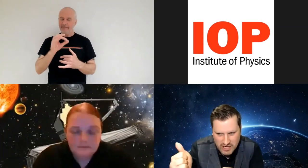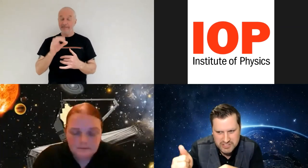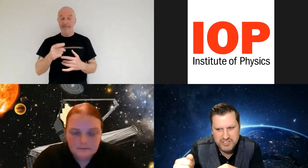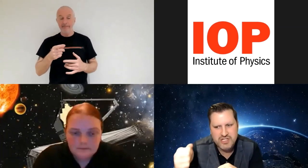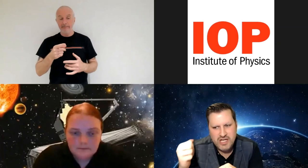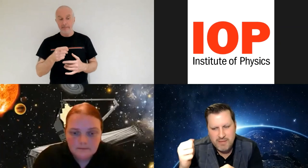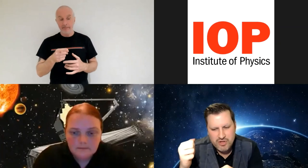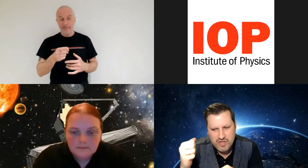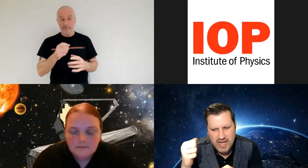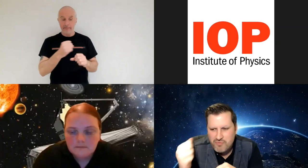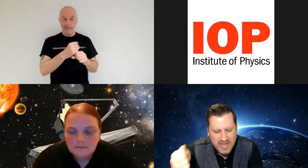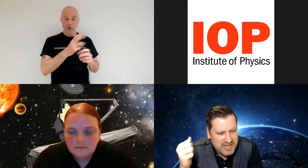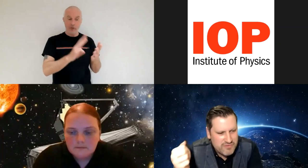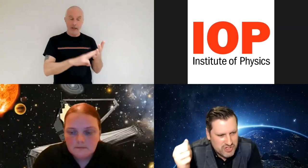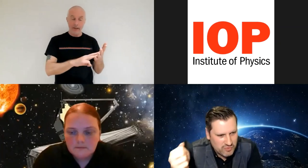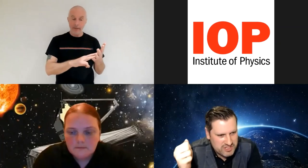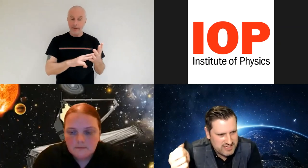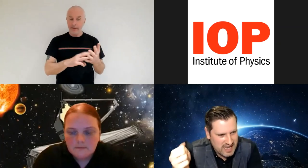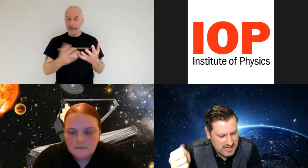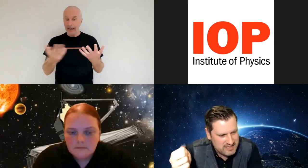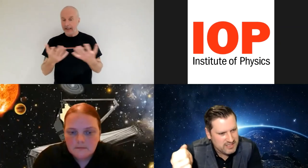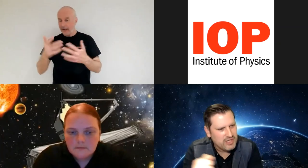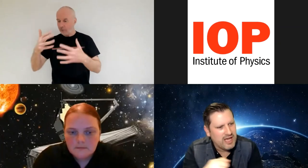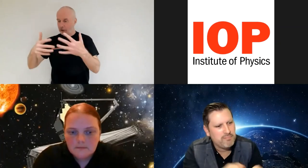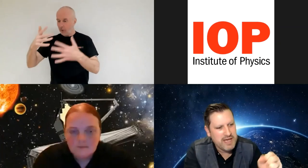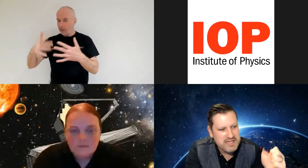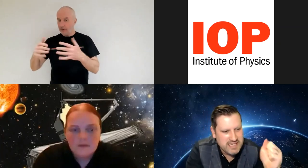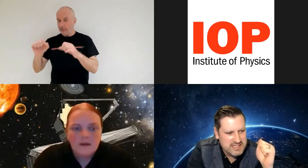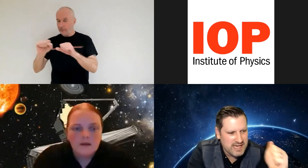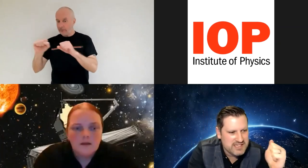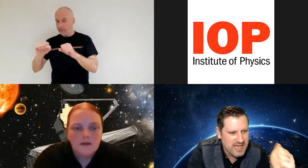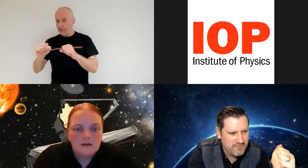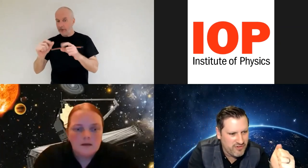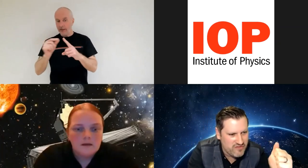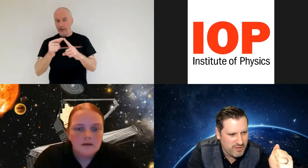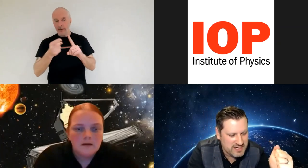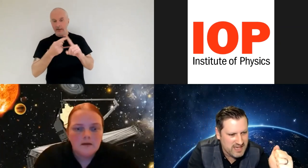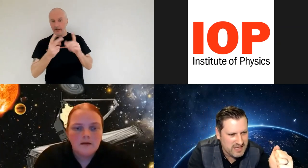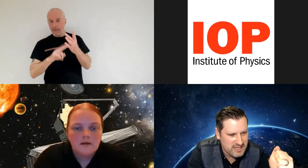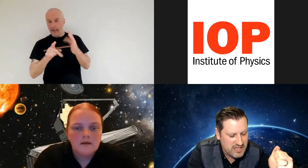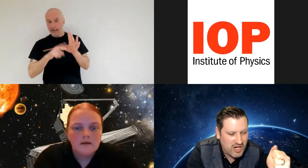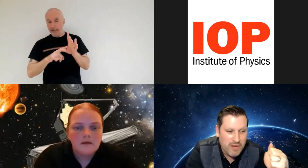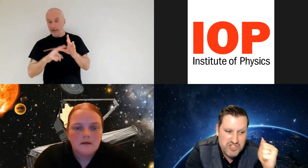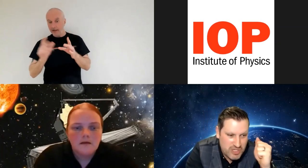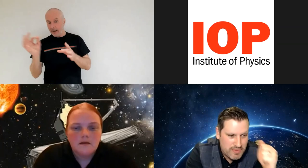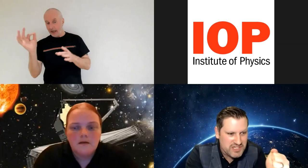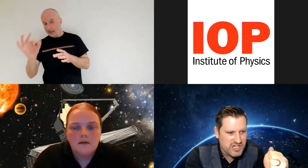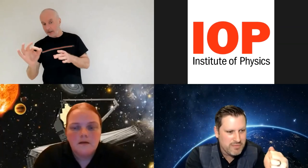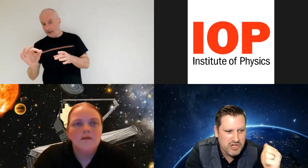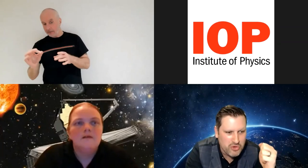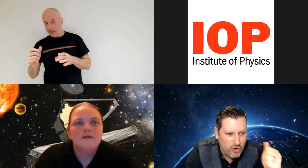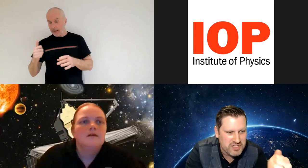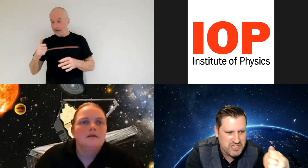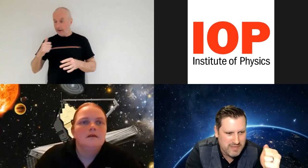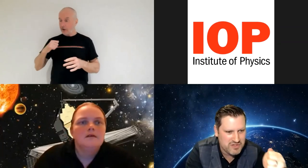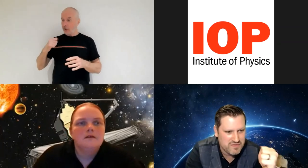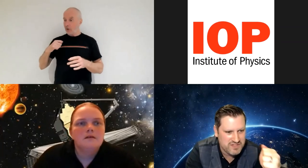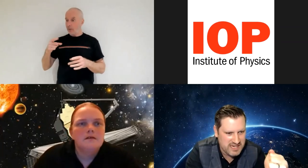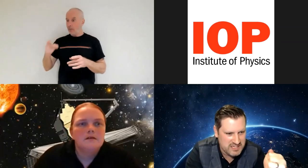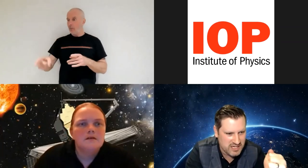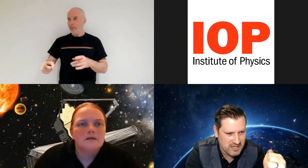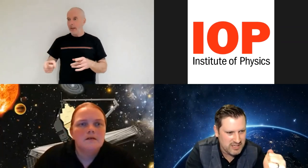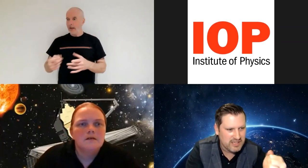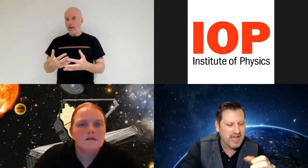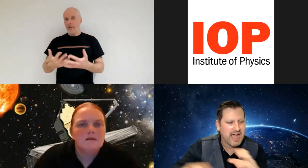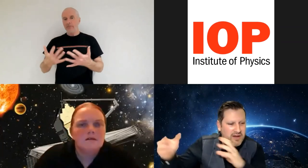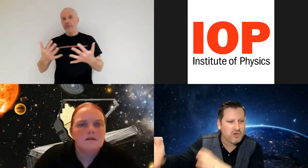firstly asks um have we had any results to date and penny takes that a step further by saying i'm assuming there's going to be an enormous amount of